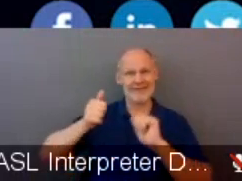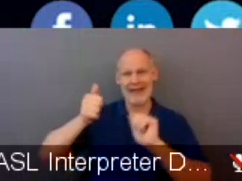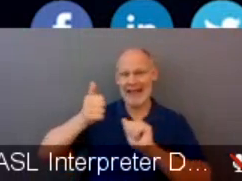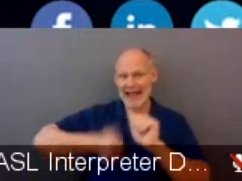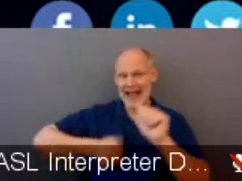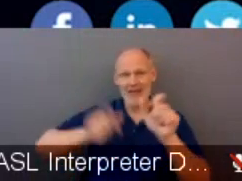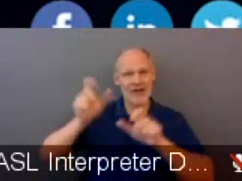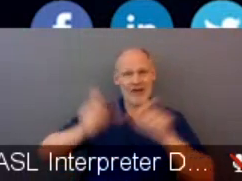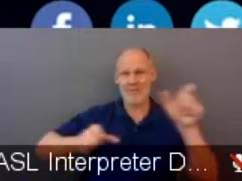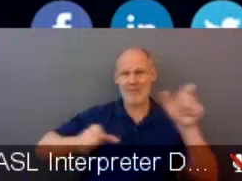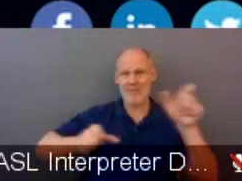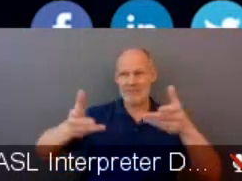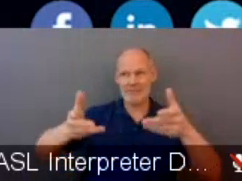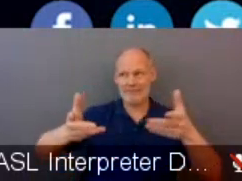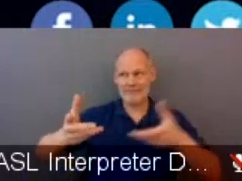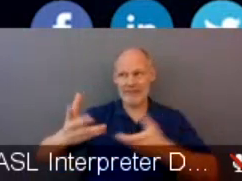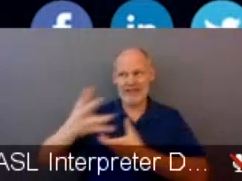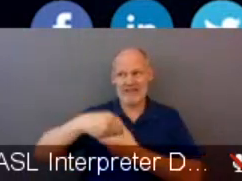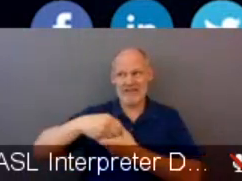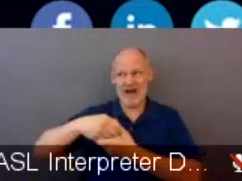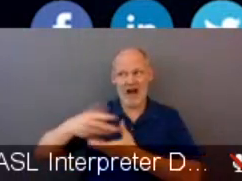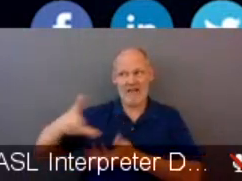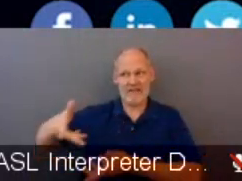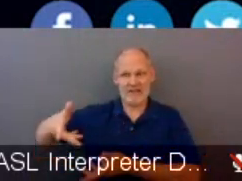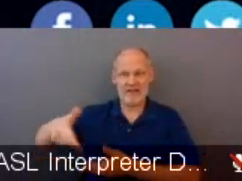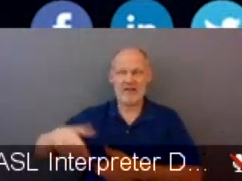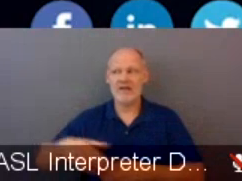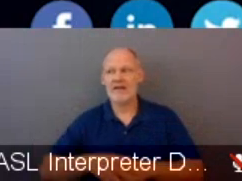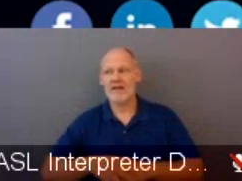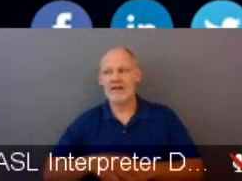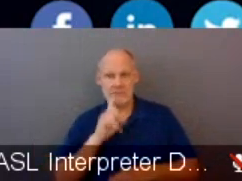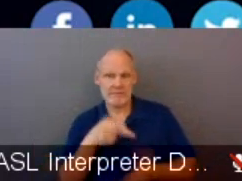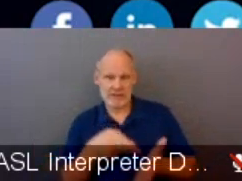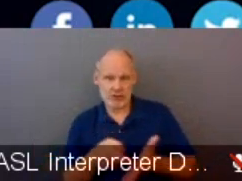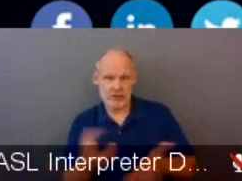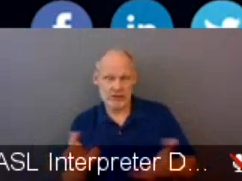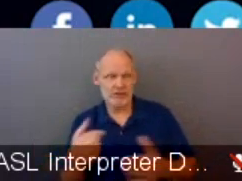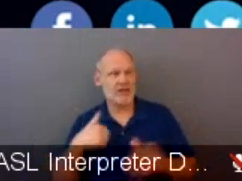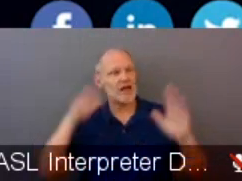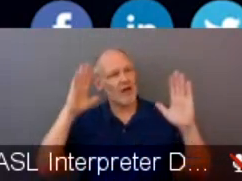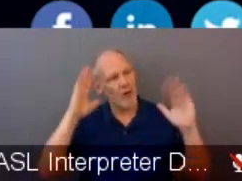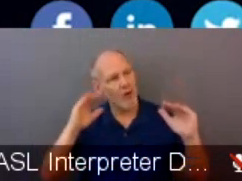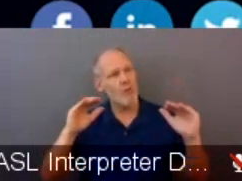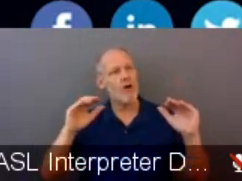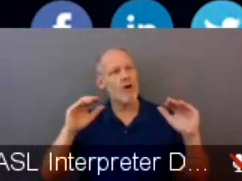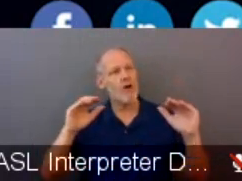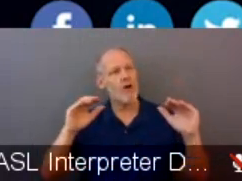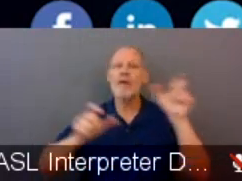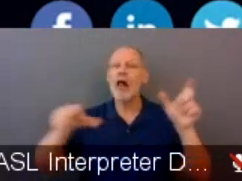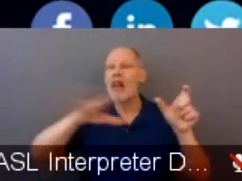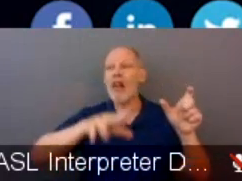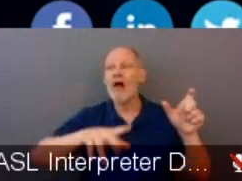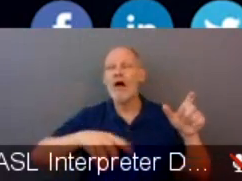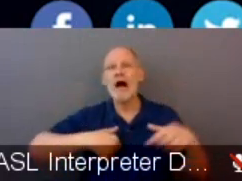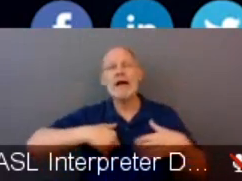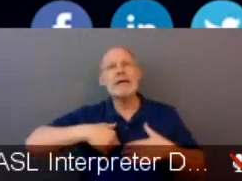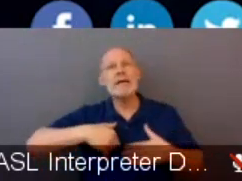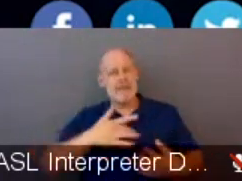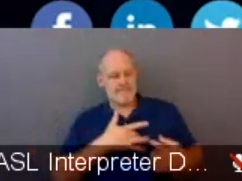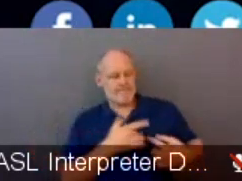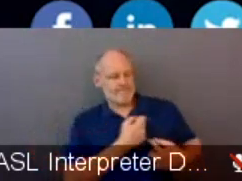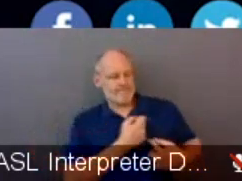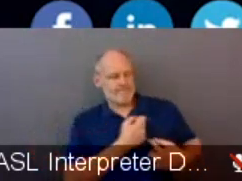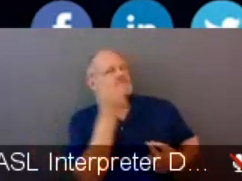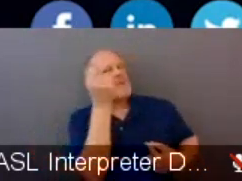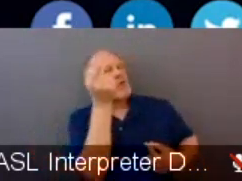I hope people really appreciate the tenor of that collaboration,